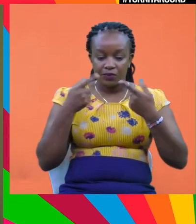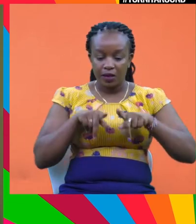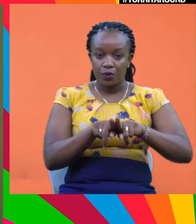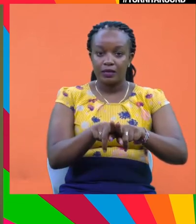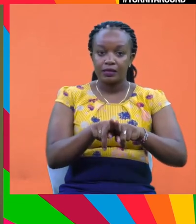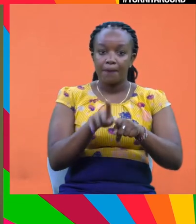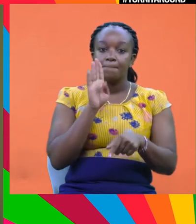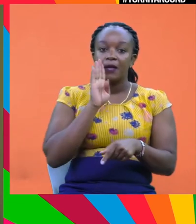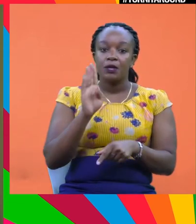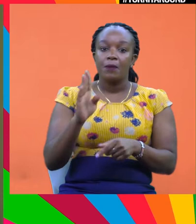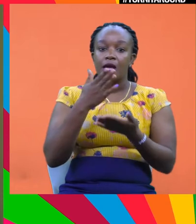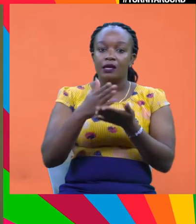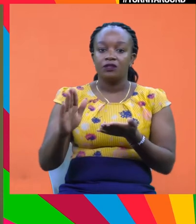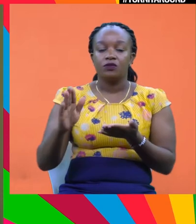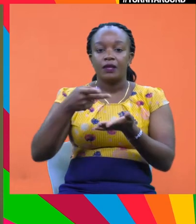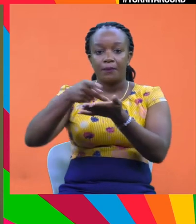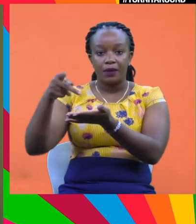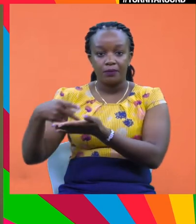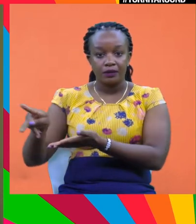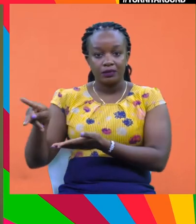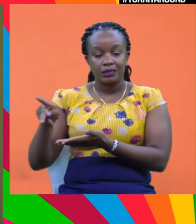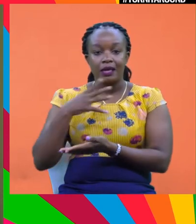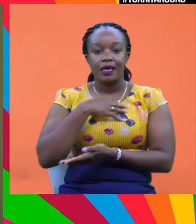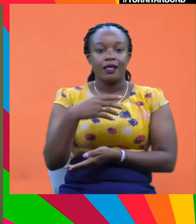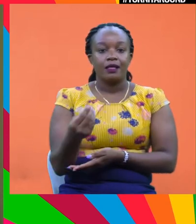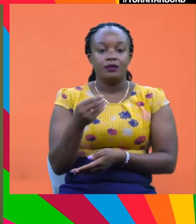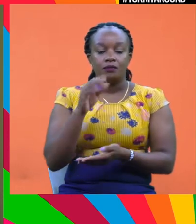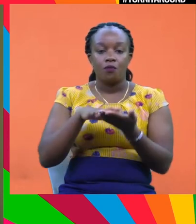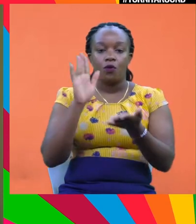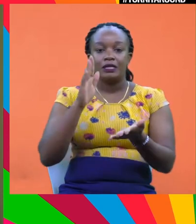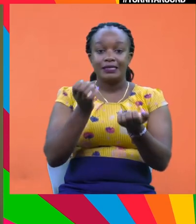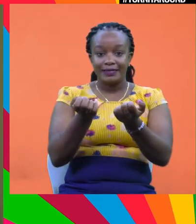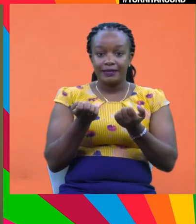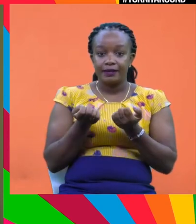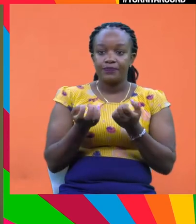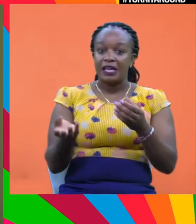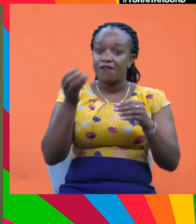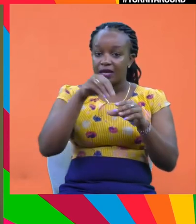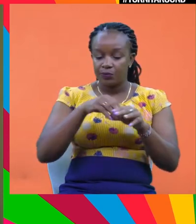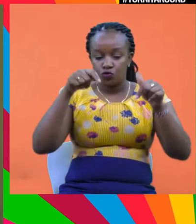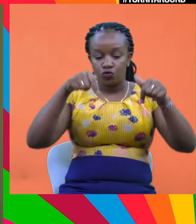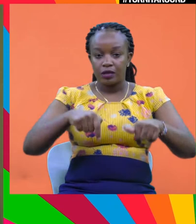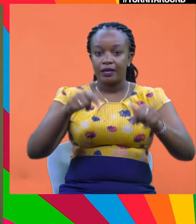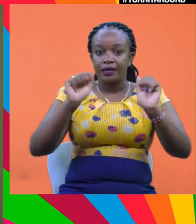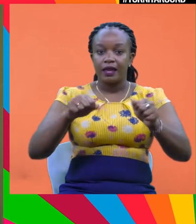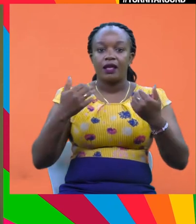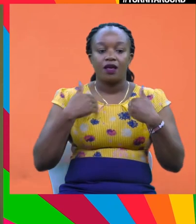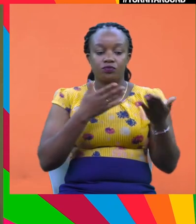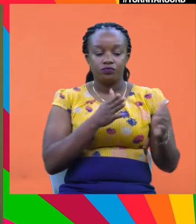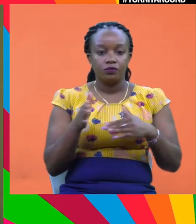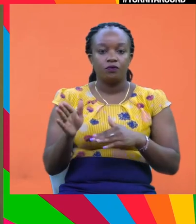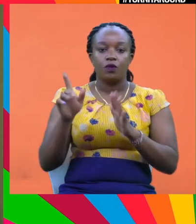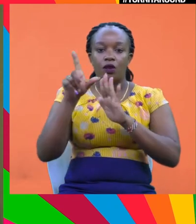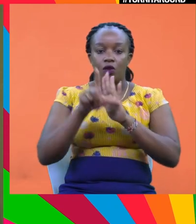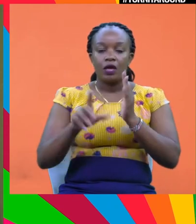and made part of that stimulus at least green. But more is needed. Investments today can pave the way for a low